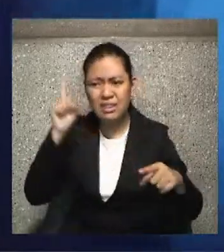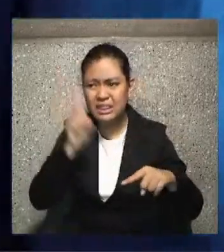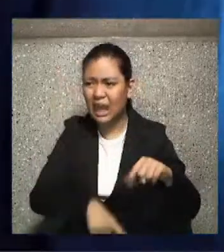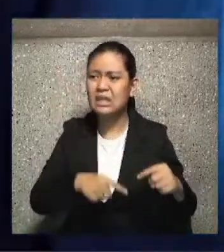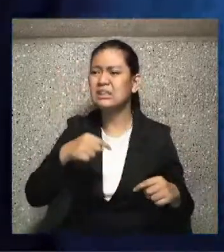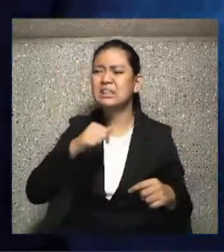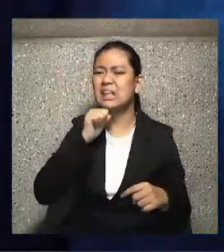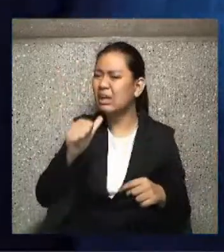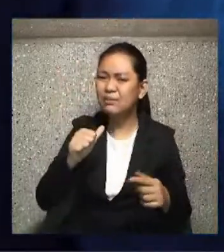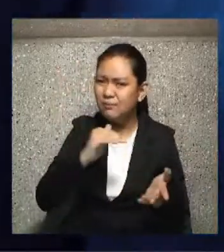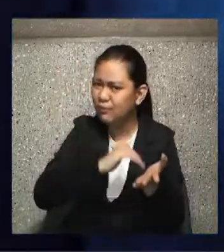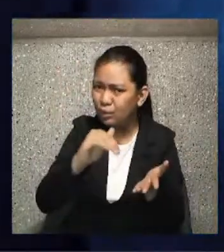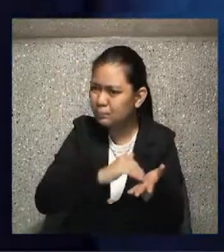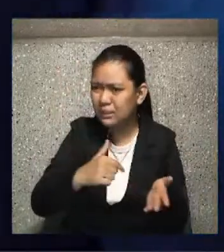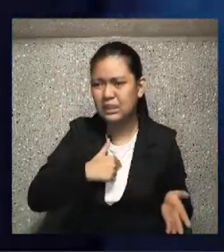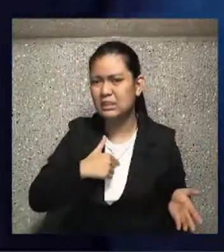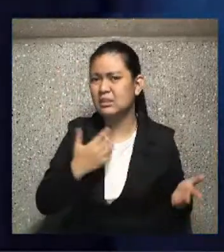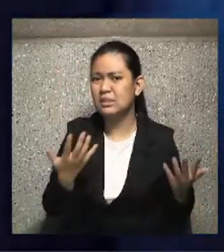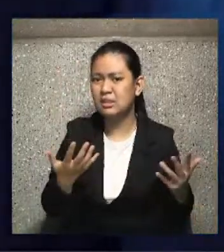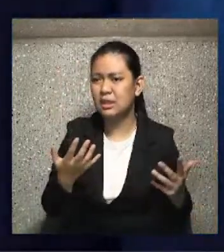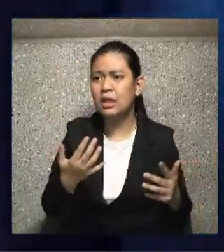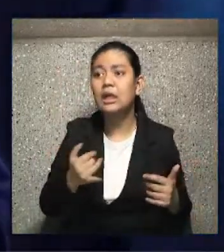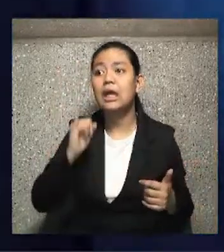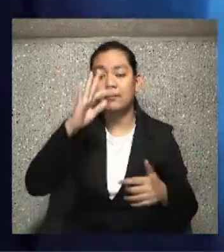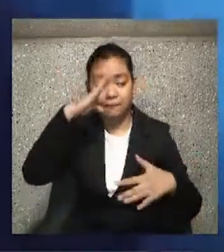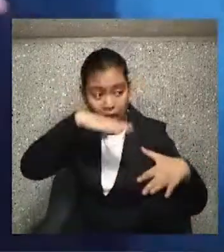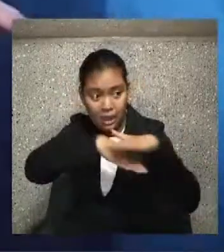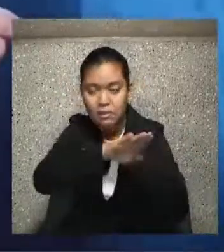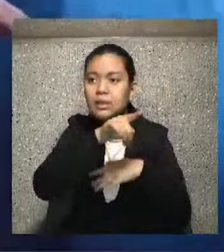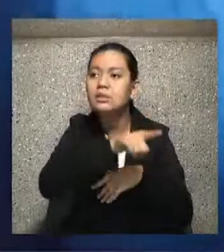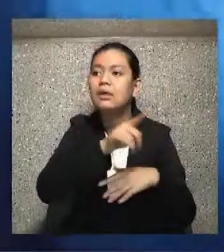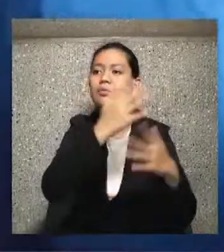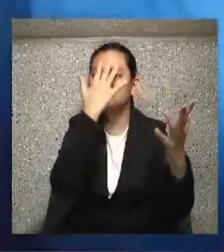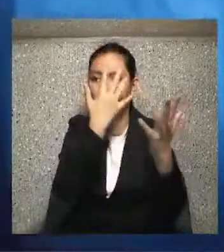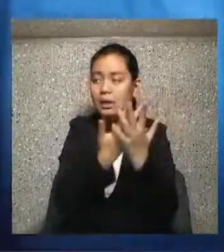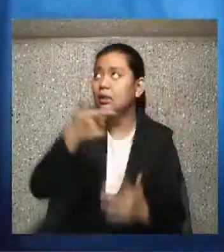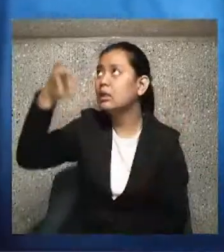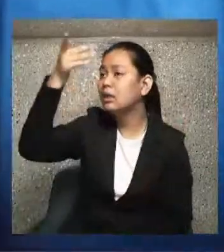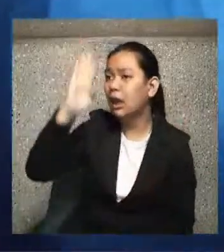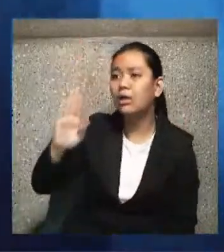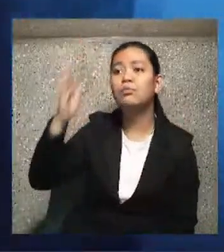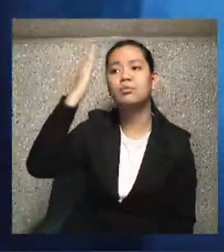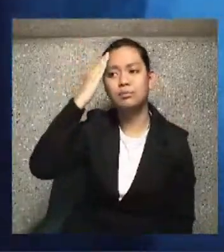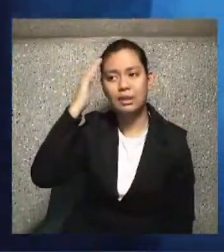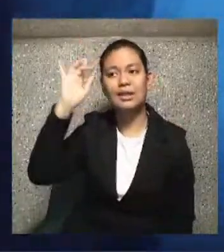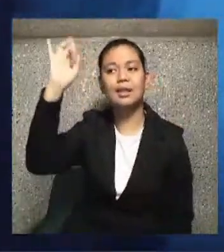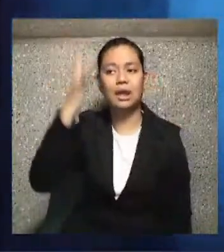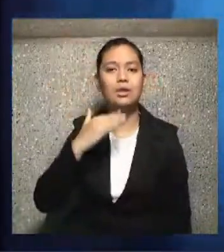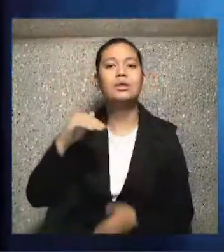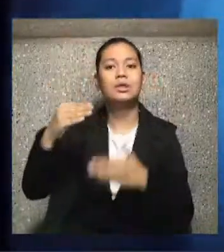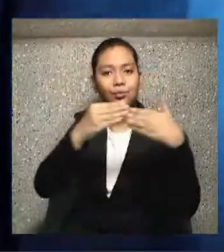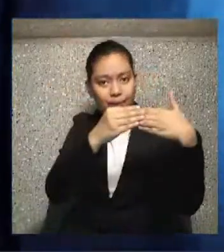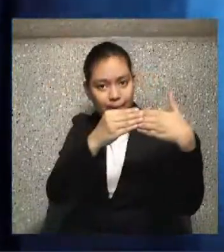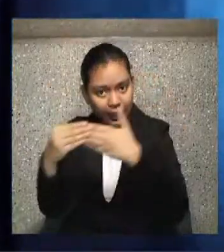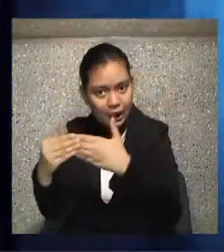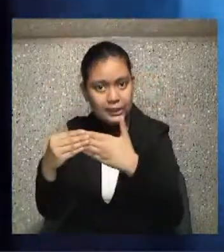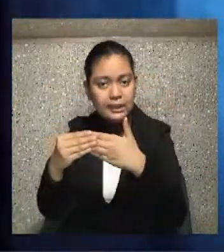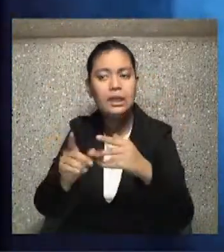said, when you go into that confessional, know that it was God's grace of repentance that drew you there.